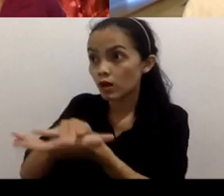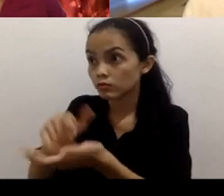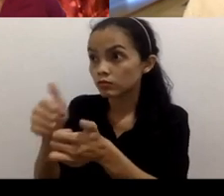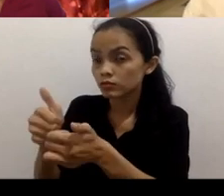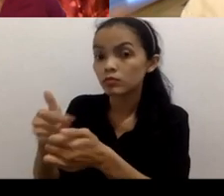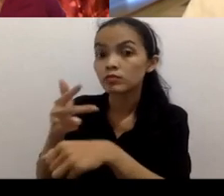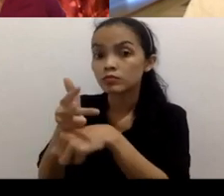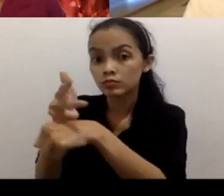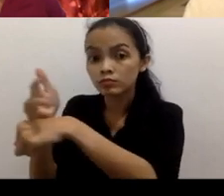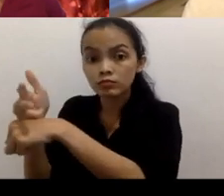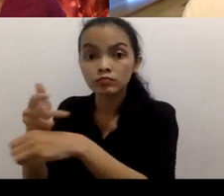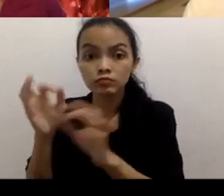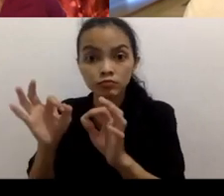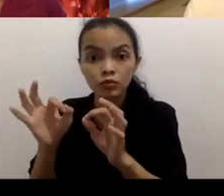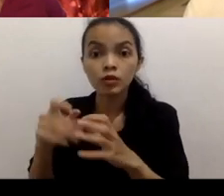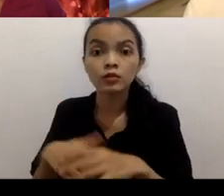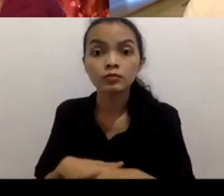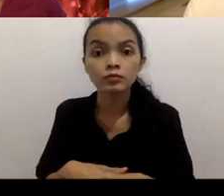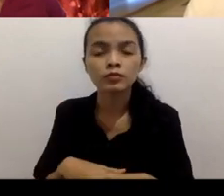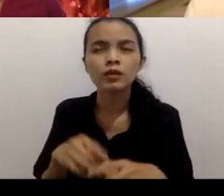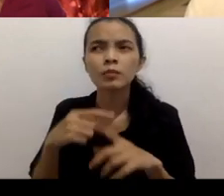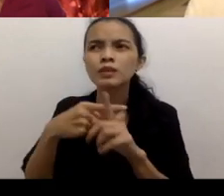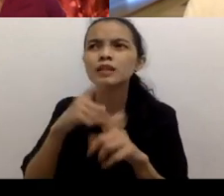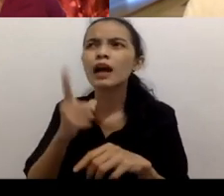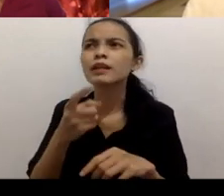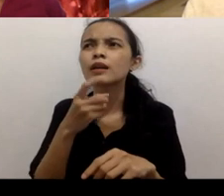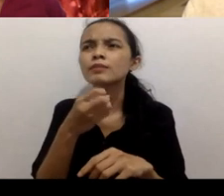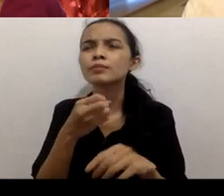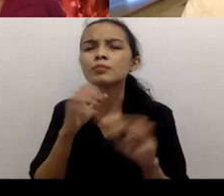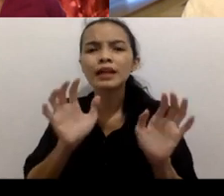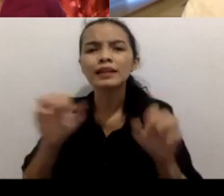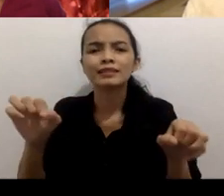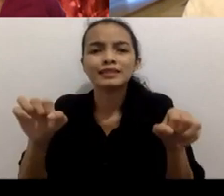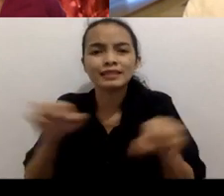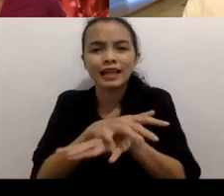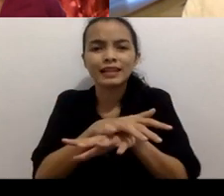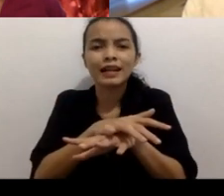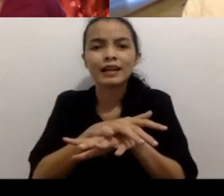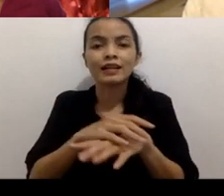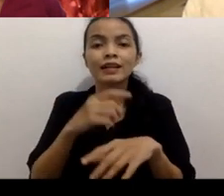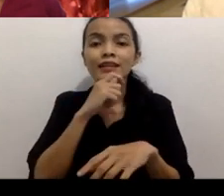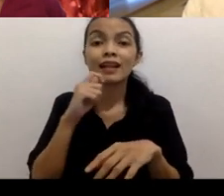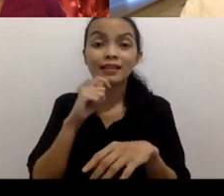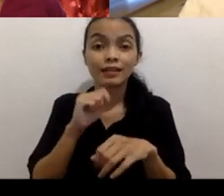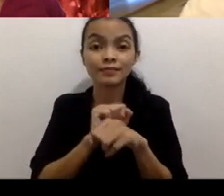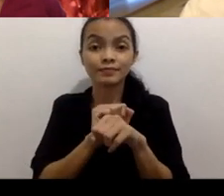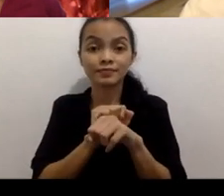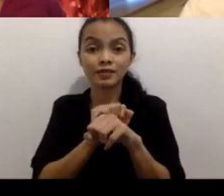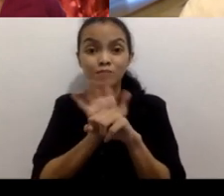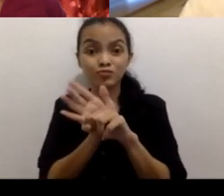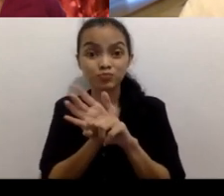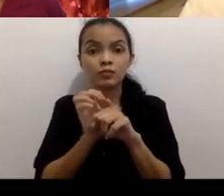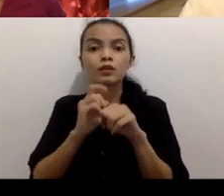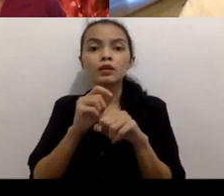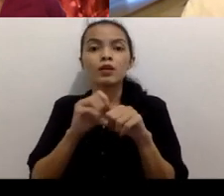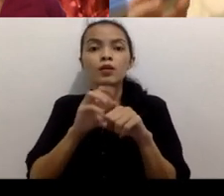there's a lot of things happening um the the outbreak was becoming a you know more and more a global pandemic